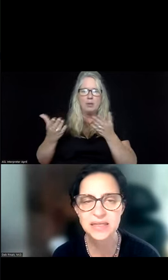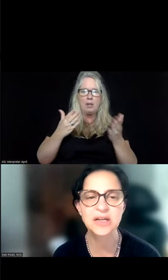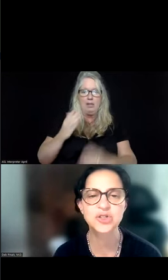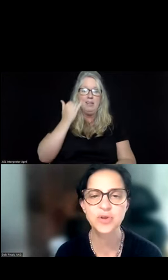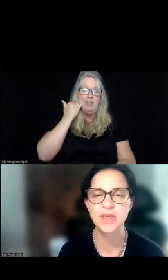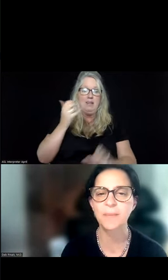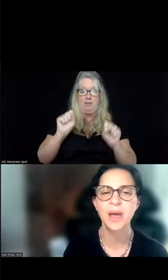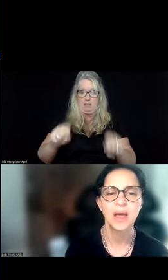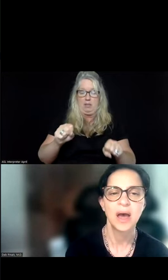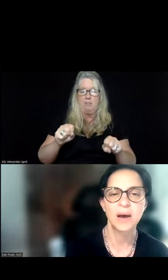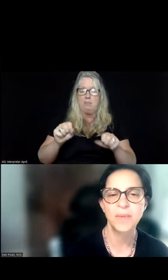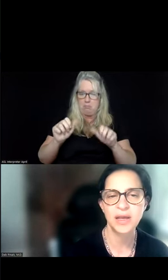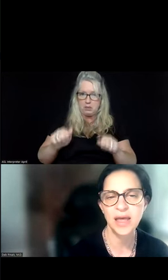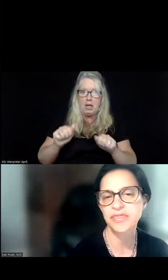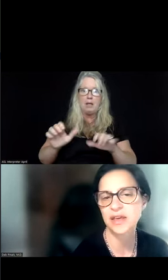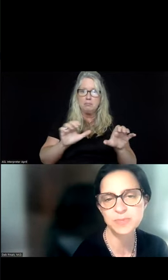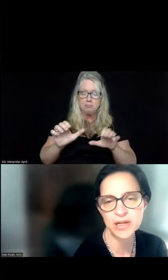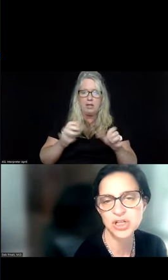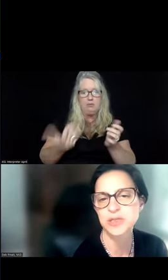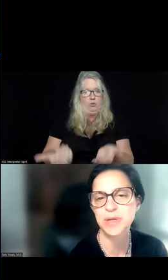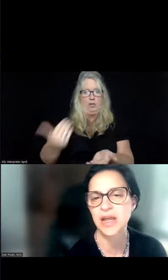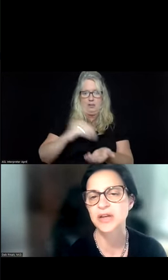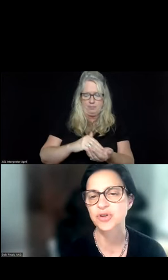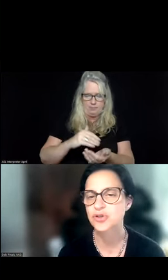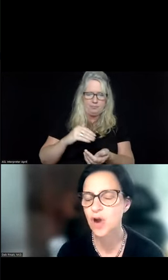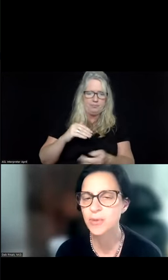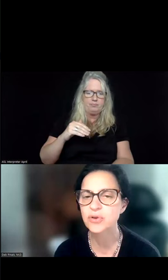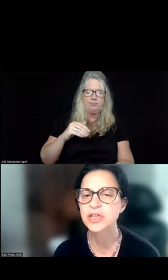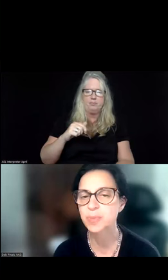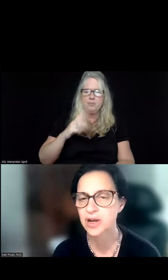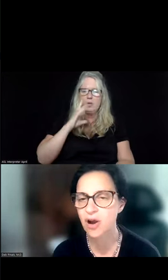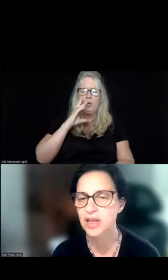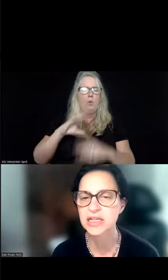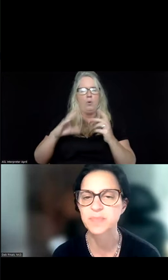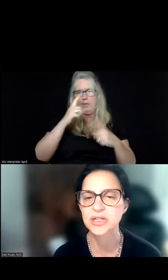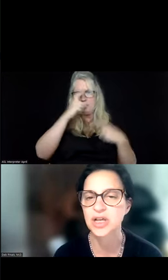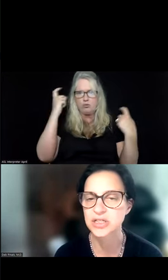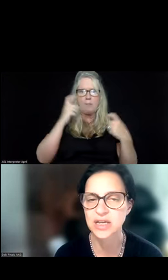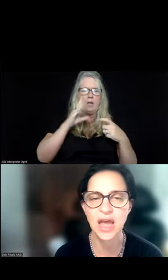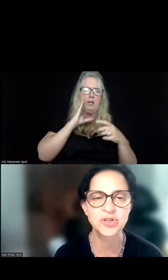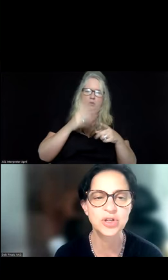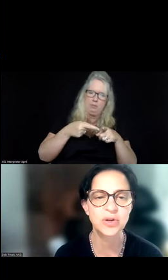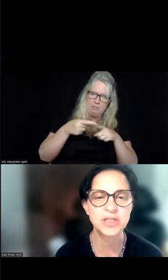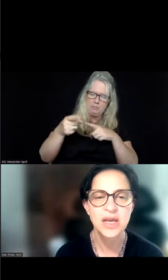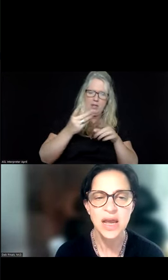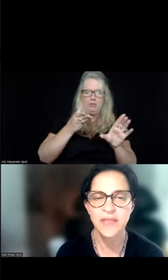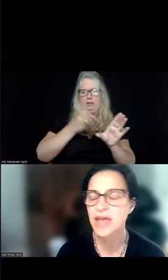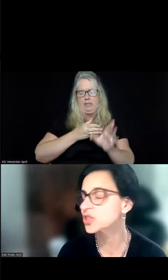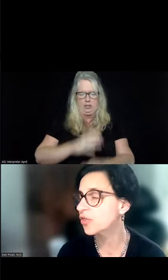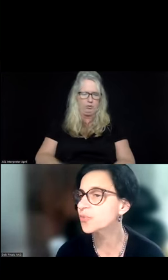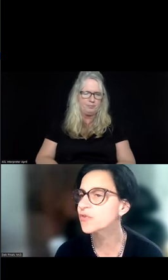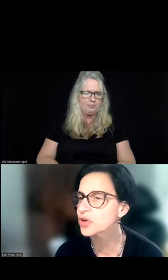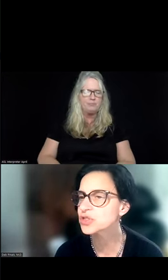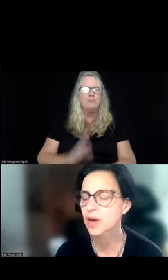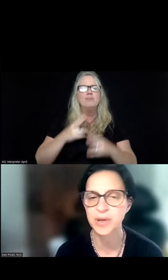capacity to treat them. Again, again, think specialized pediatric units, but in our case specialized psychiatric units, and